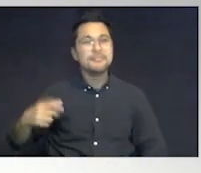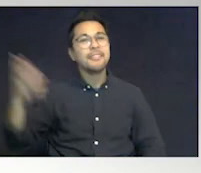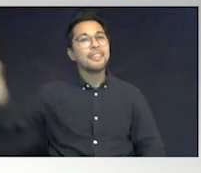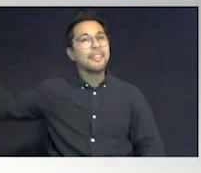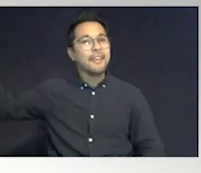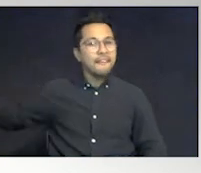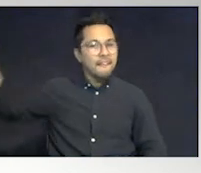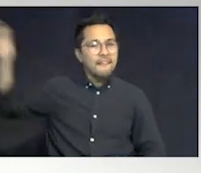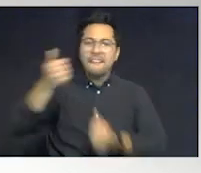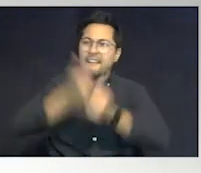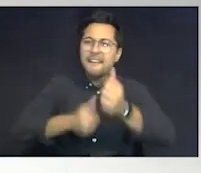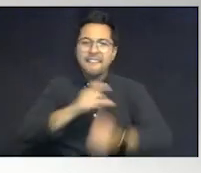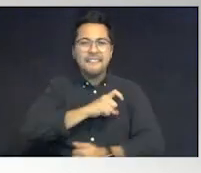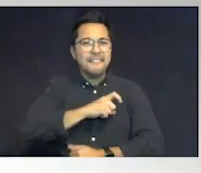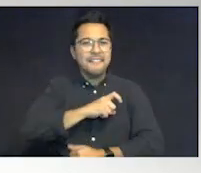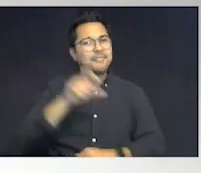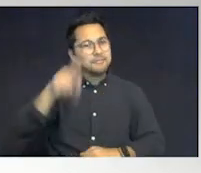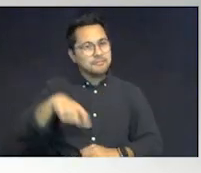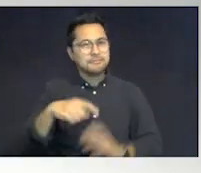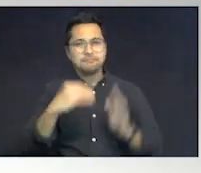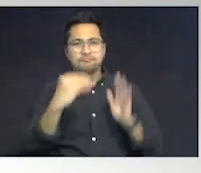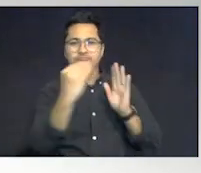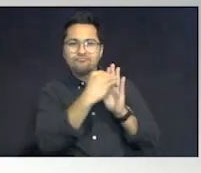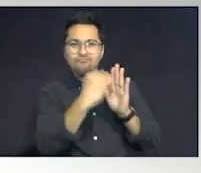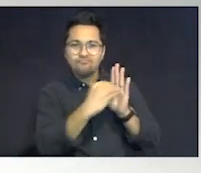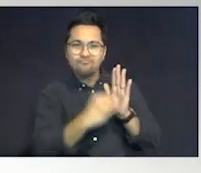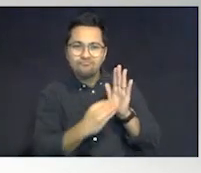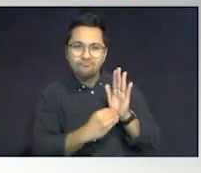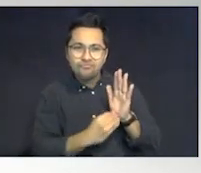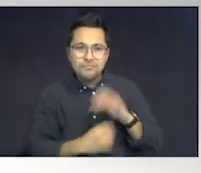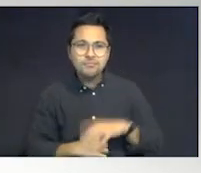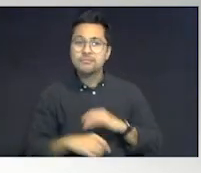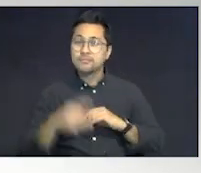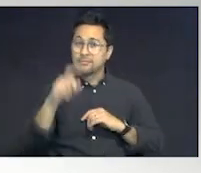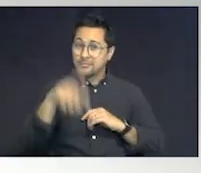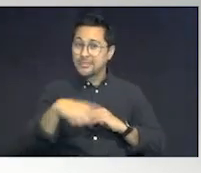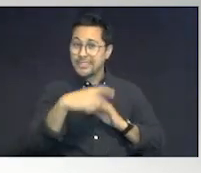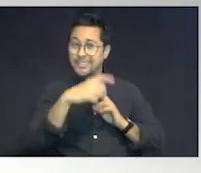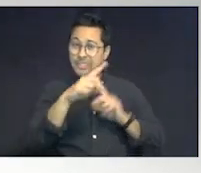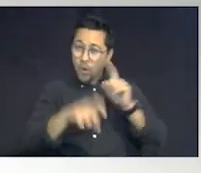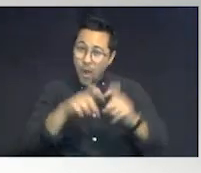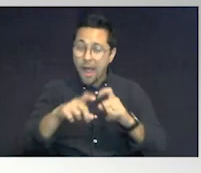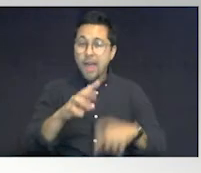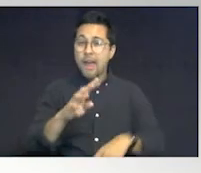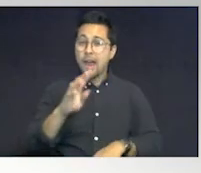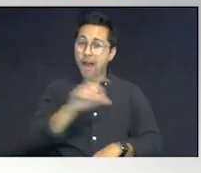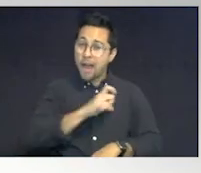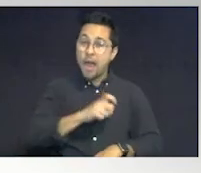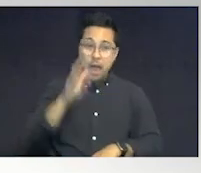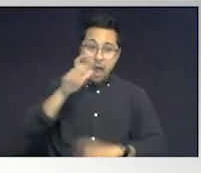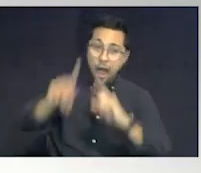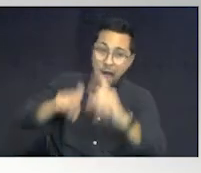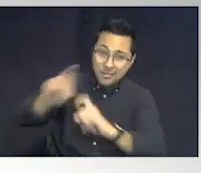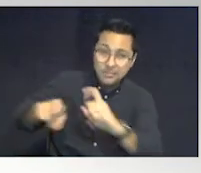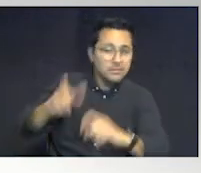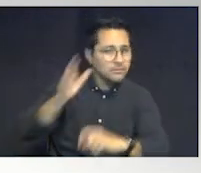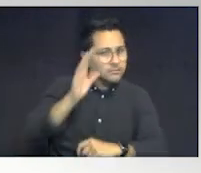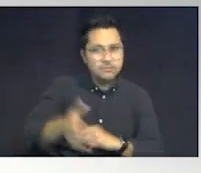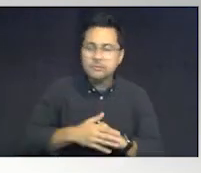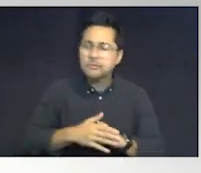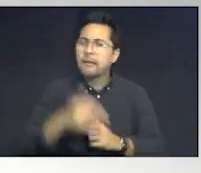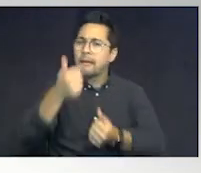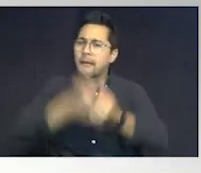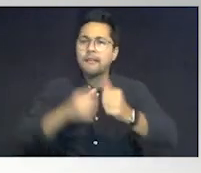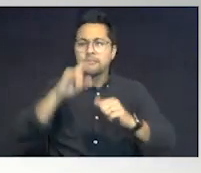here, every single one needs to do it by rote. These are the questions that the police officers are going to ask. Every